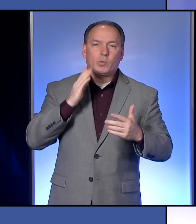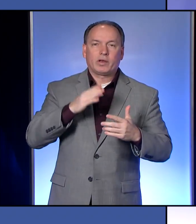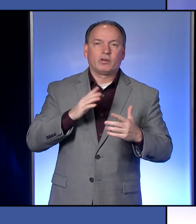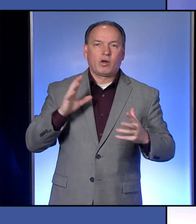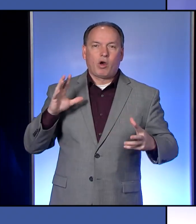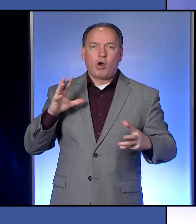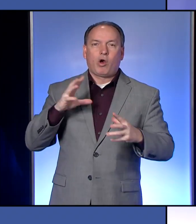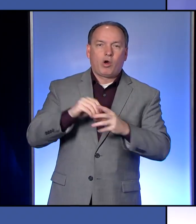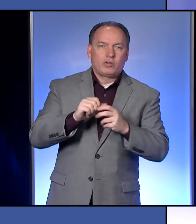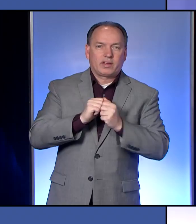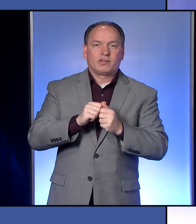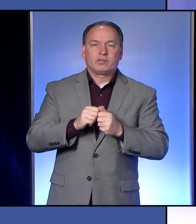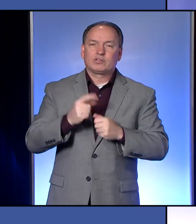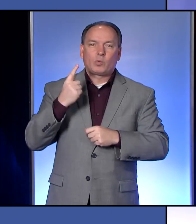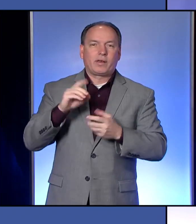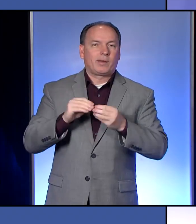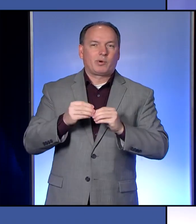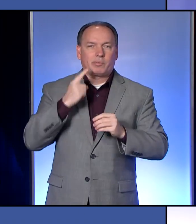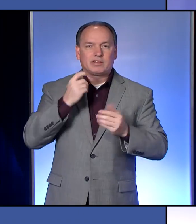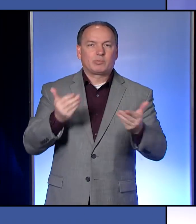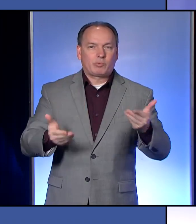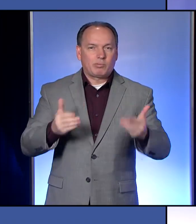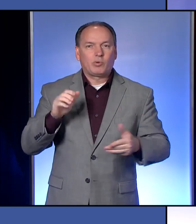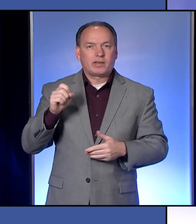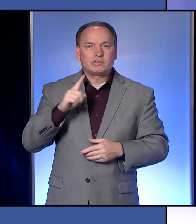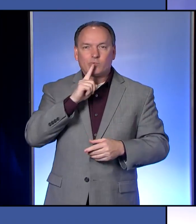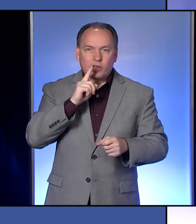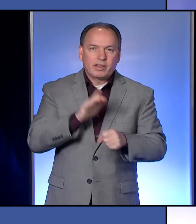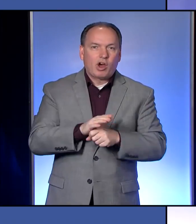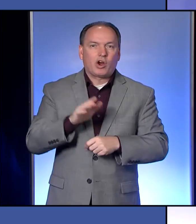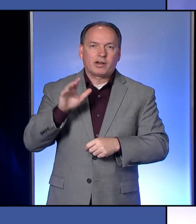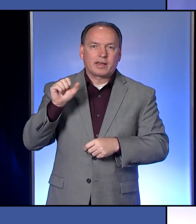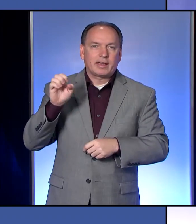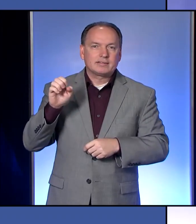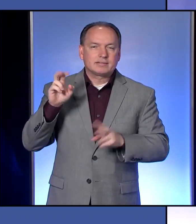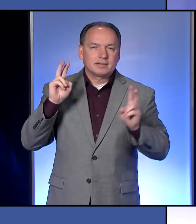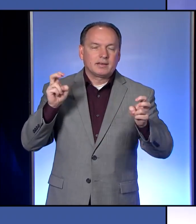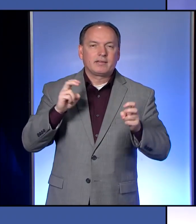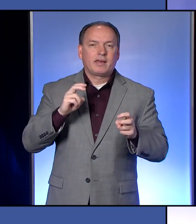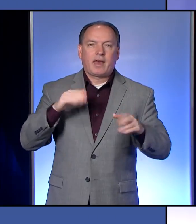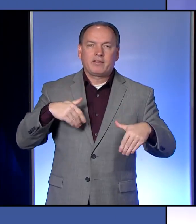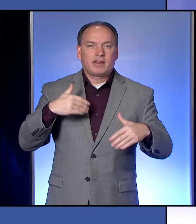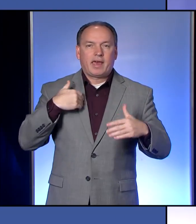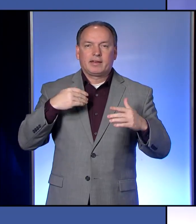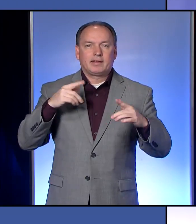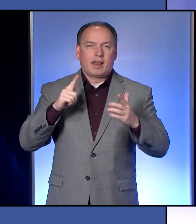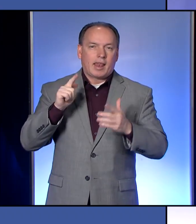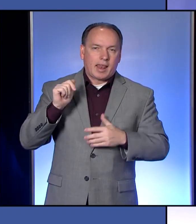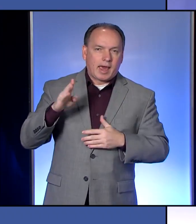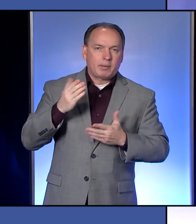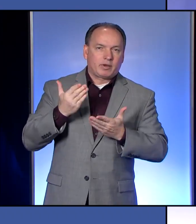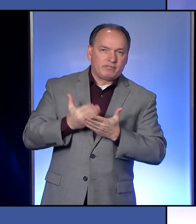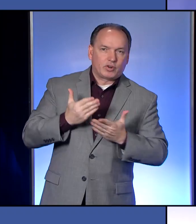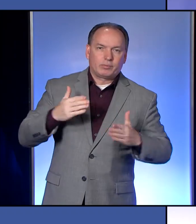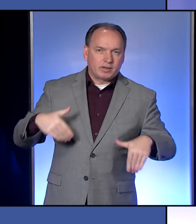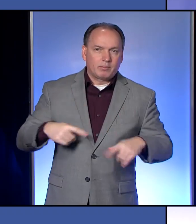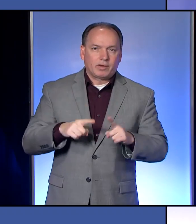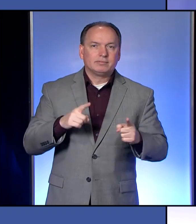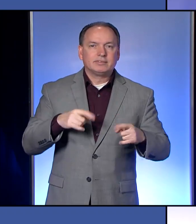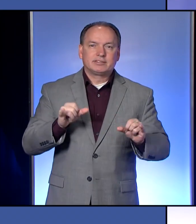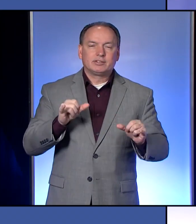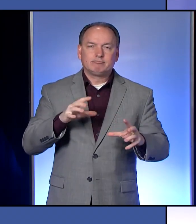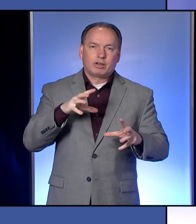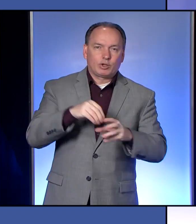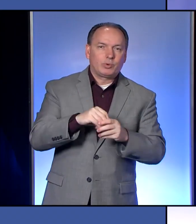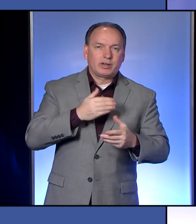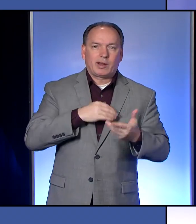fold it all in as once because probable cases really are cases. They just haven't had that lab confirmed. But, you